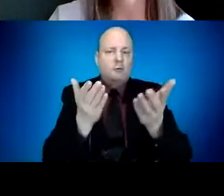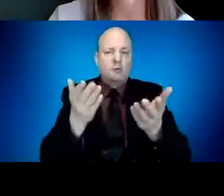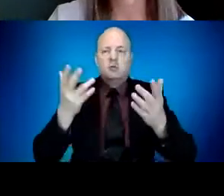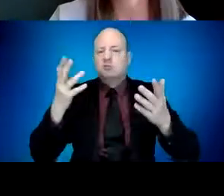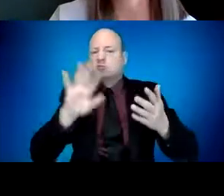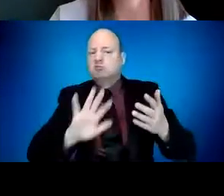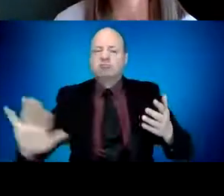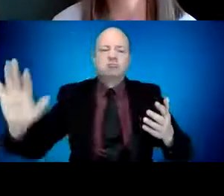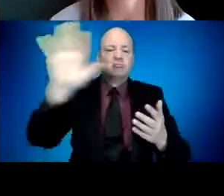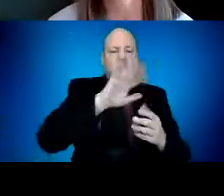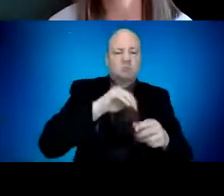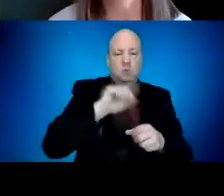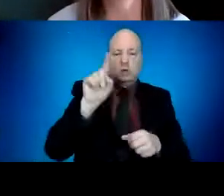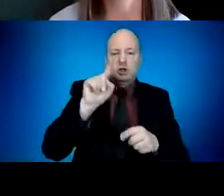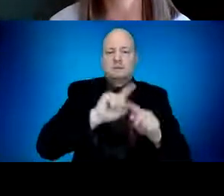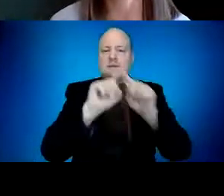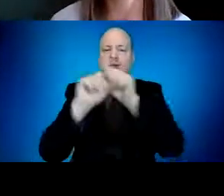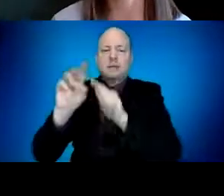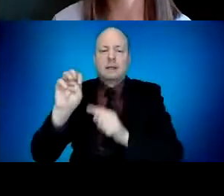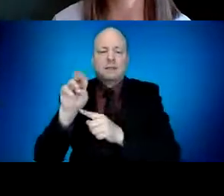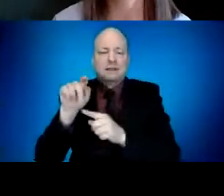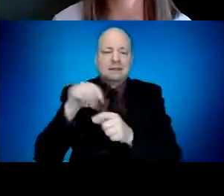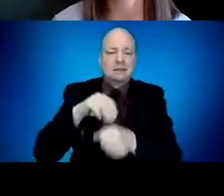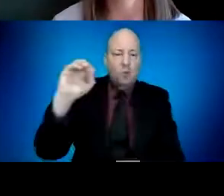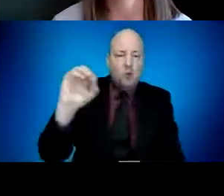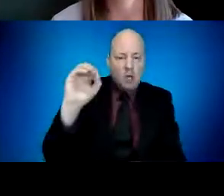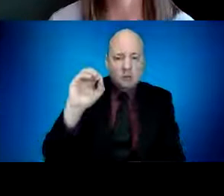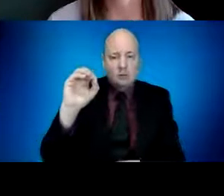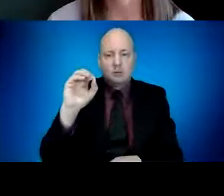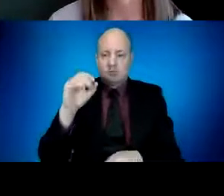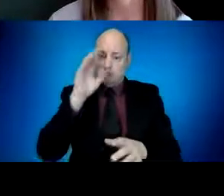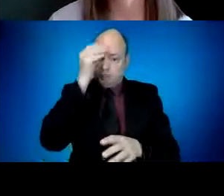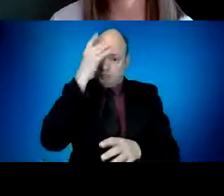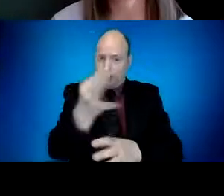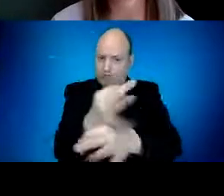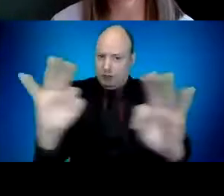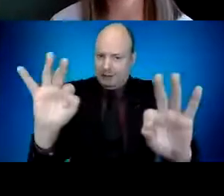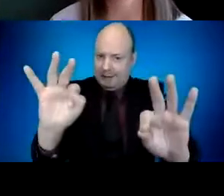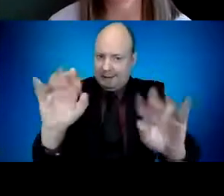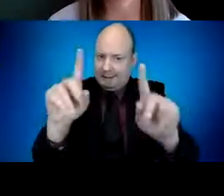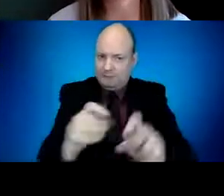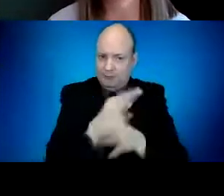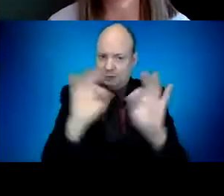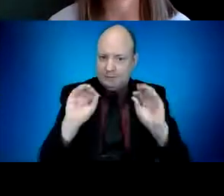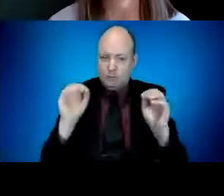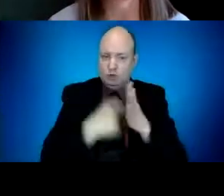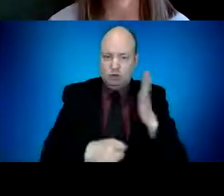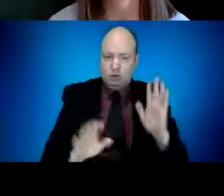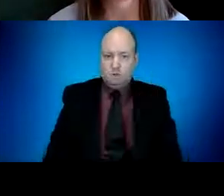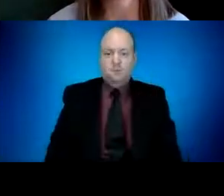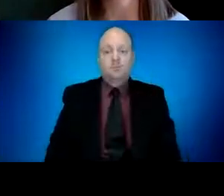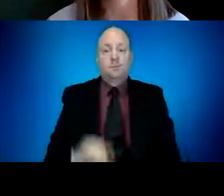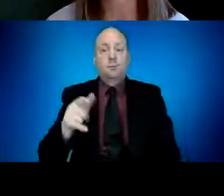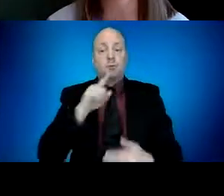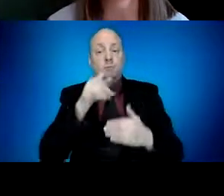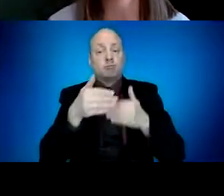What does COVID-19 testing look like going forward? We will continue to offer Abbott Binance Now